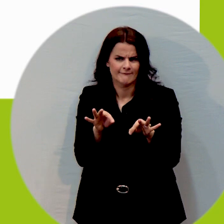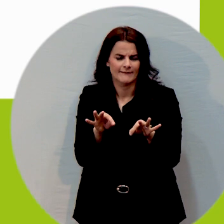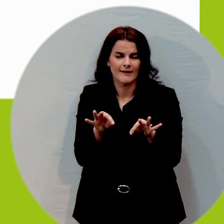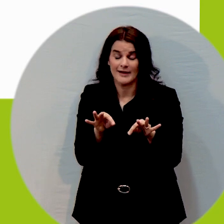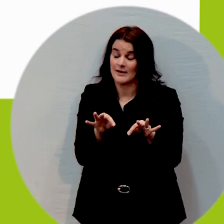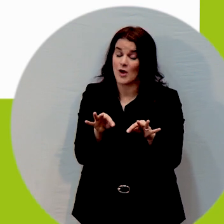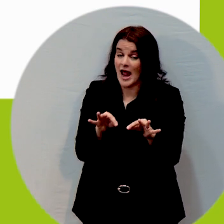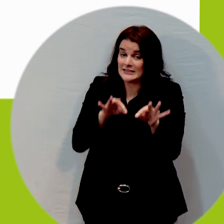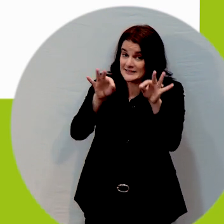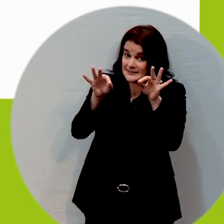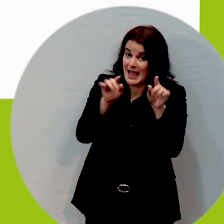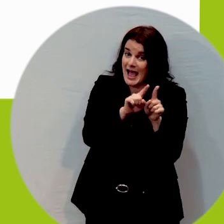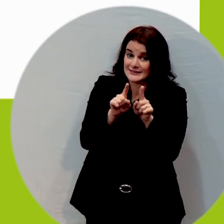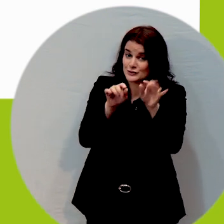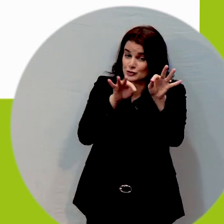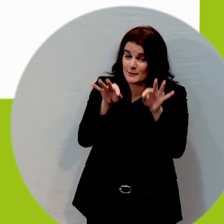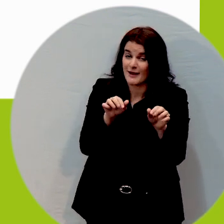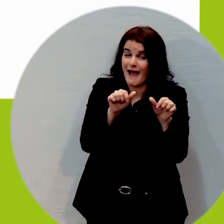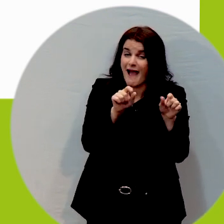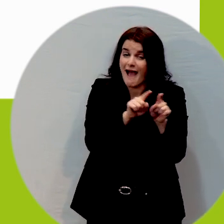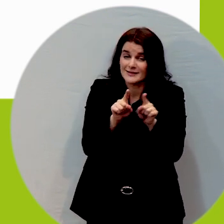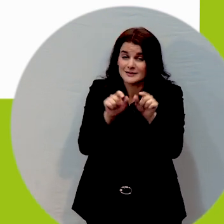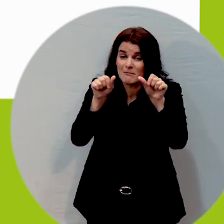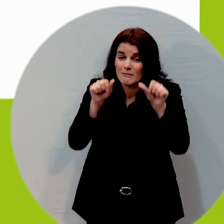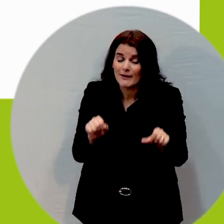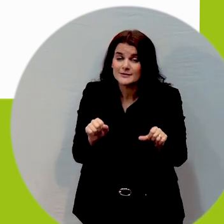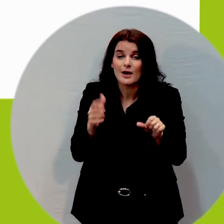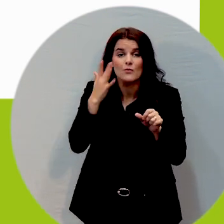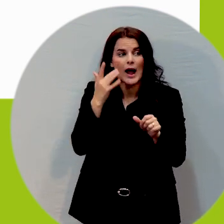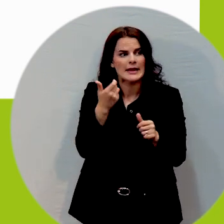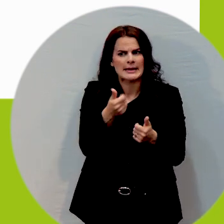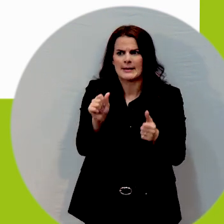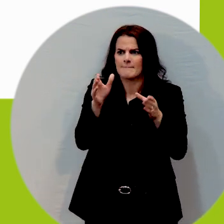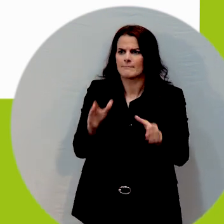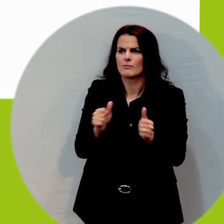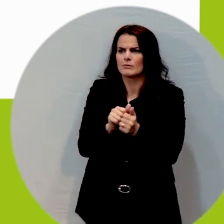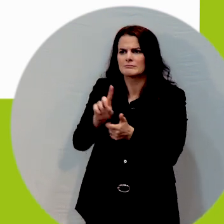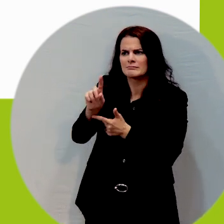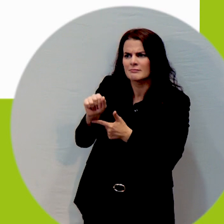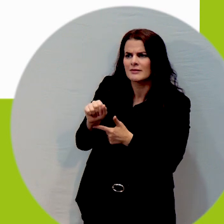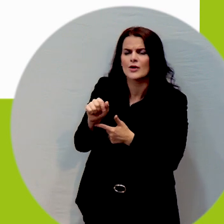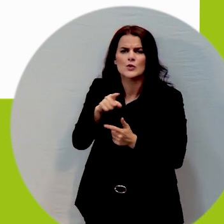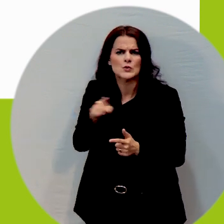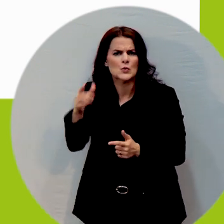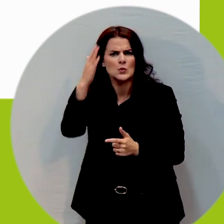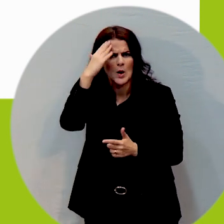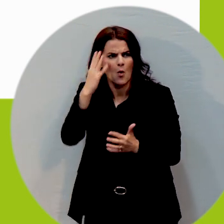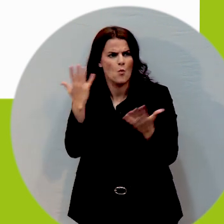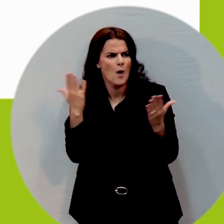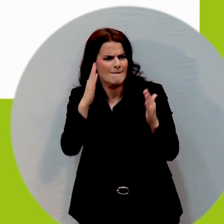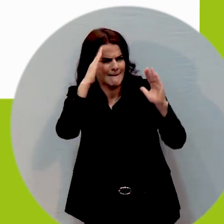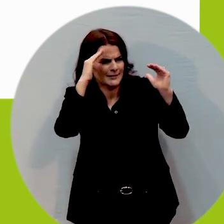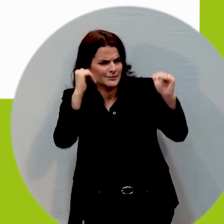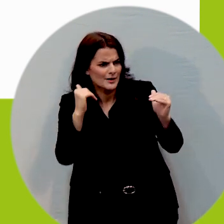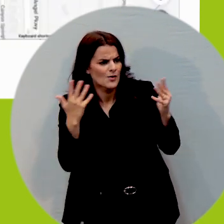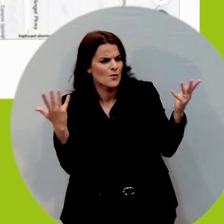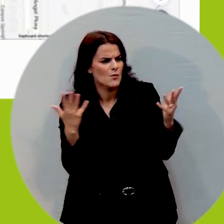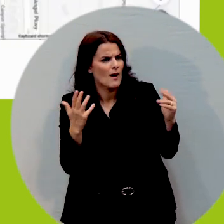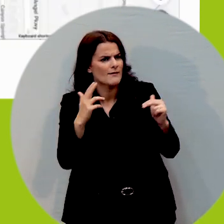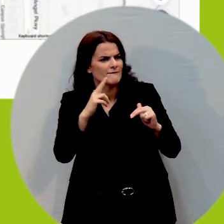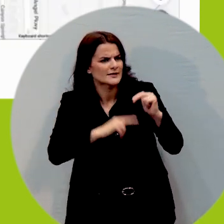disabilities new anybody whoever you are know what to expect and what facilities are available